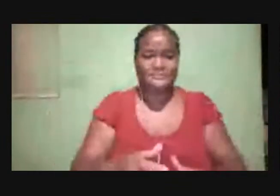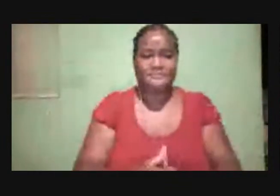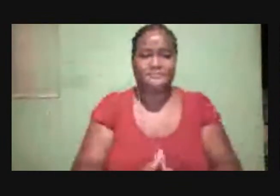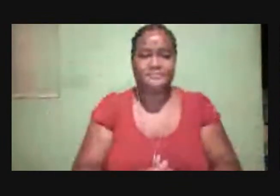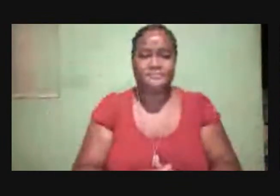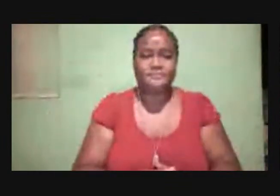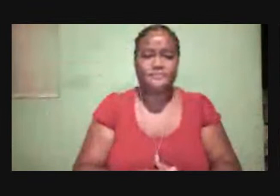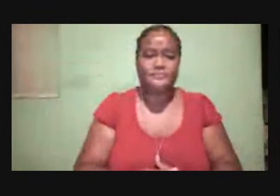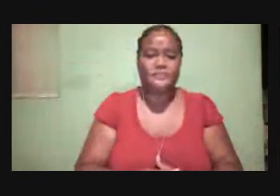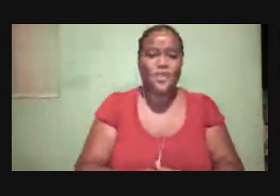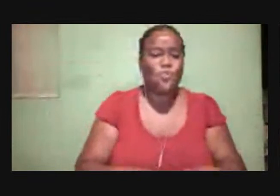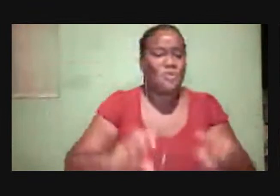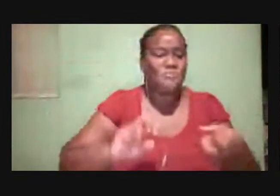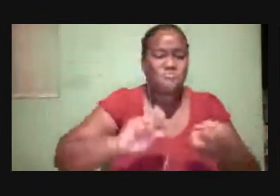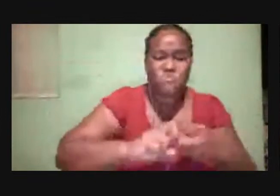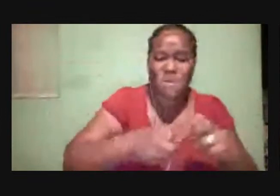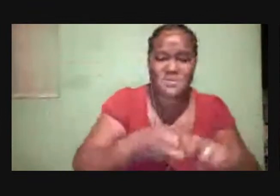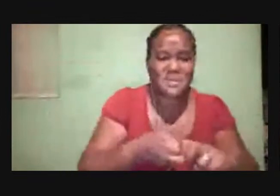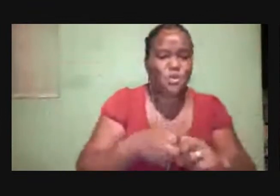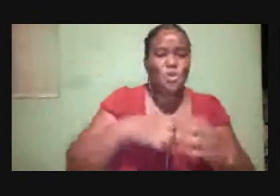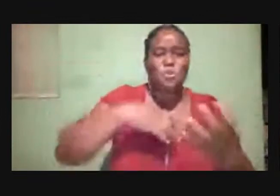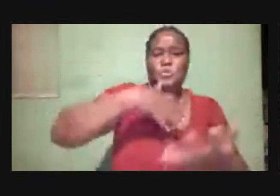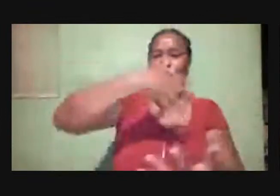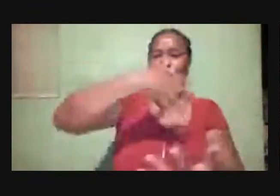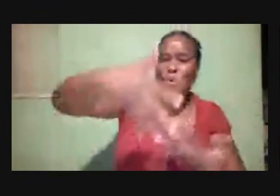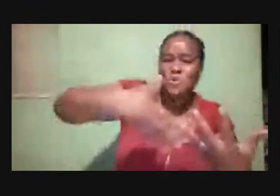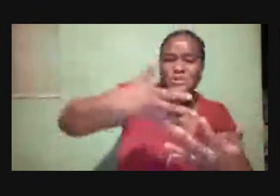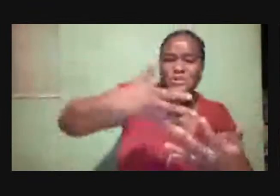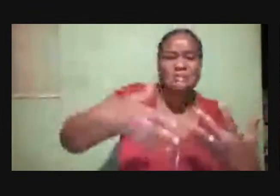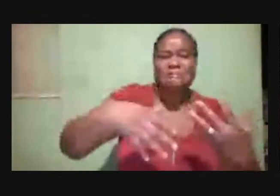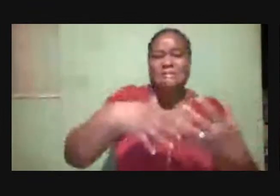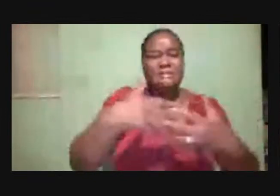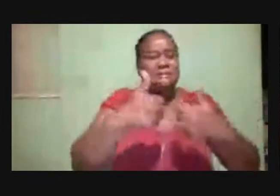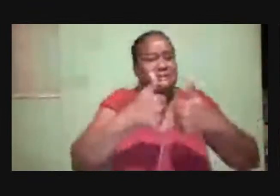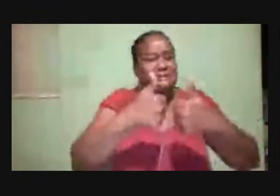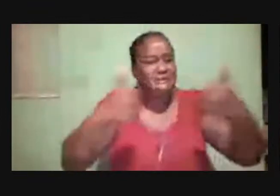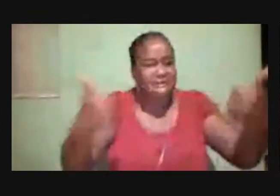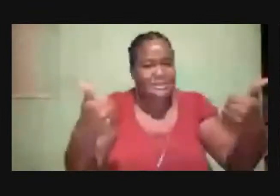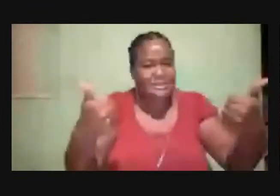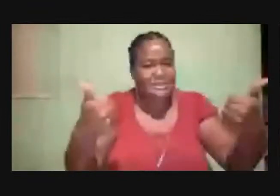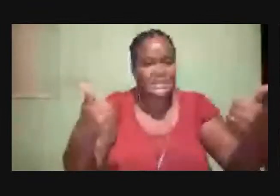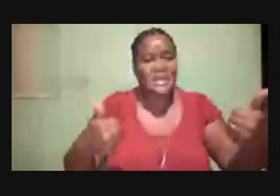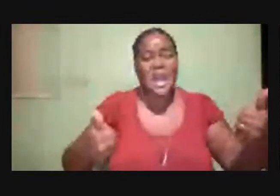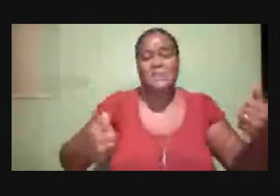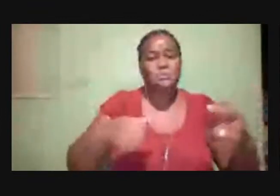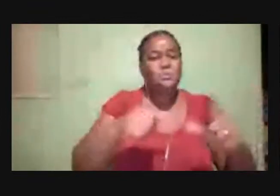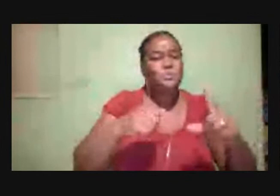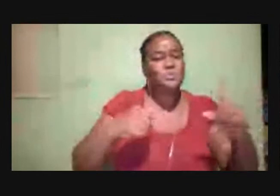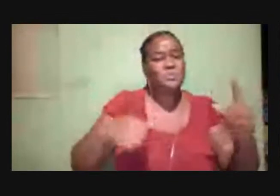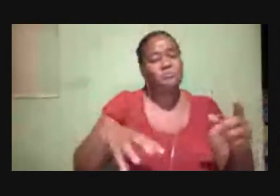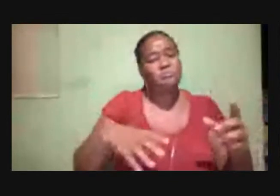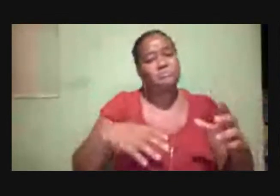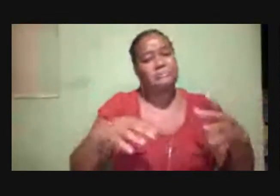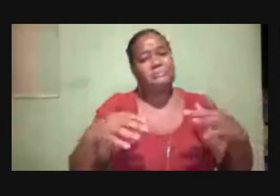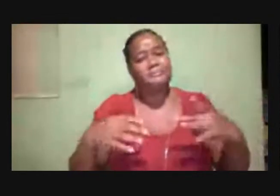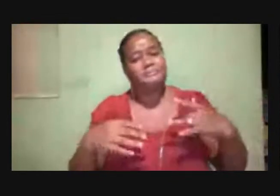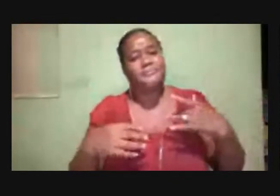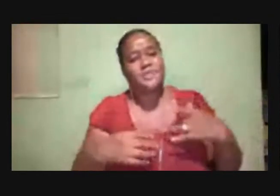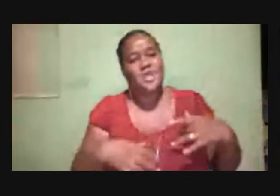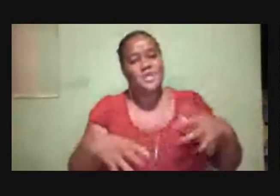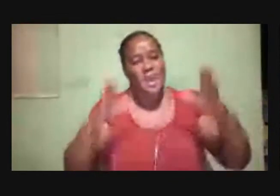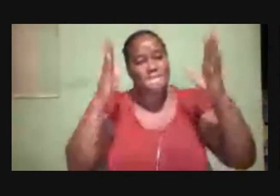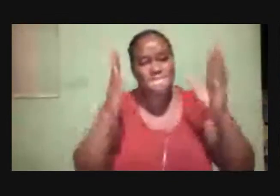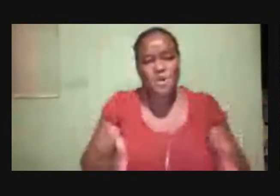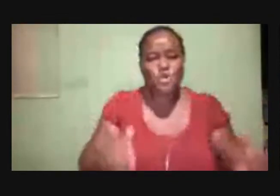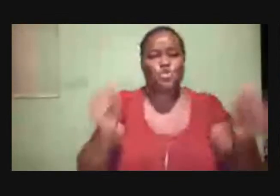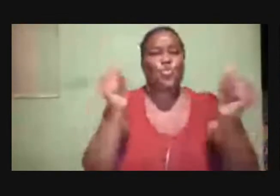challenges That social Barriers And social Isolation Brings about Where there Are individuals With